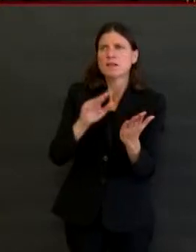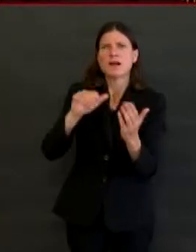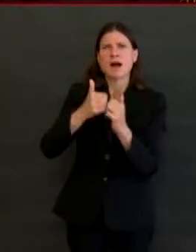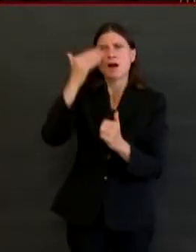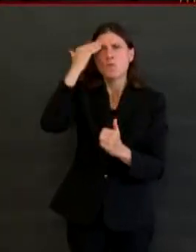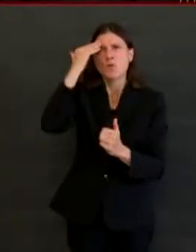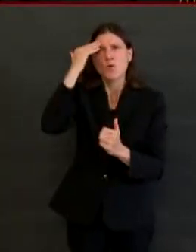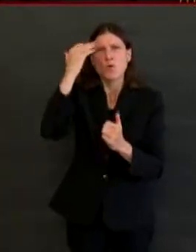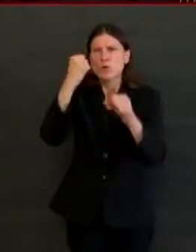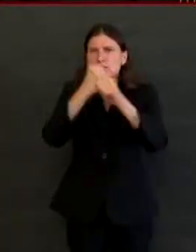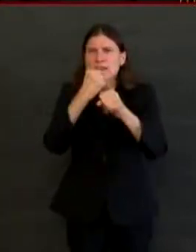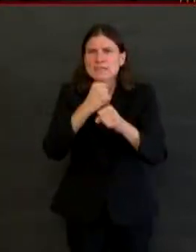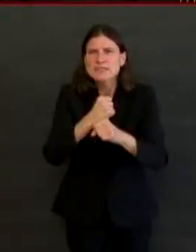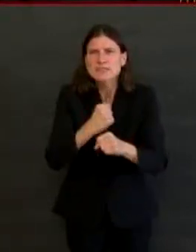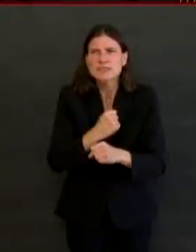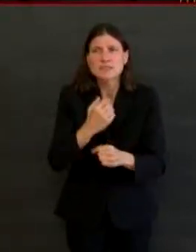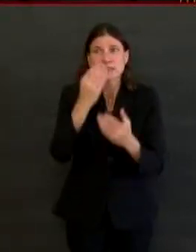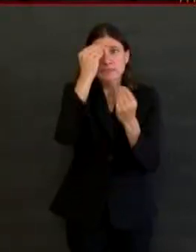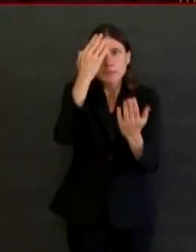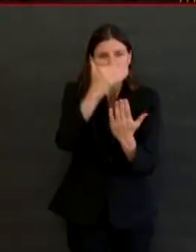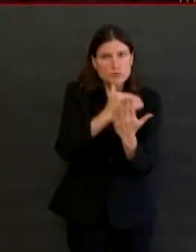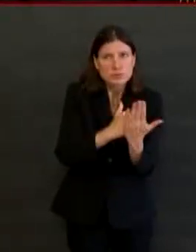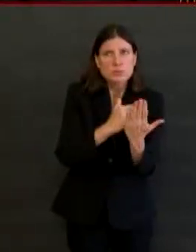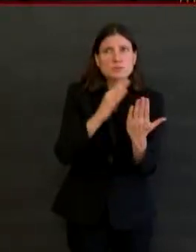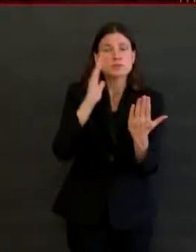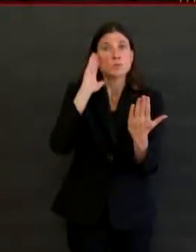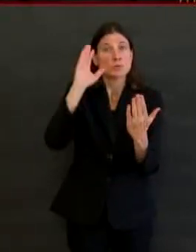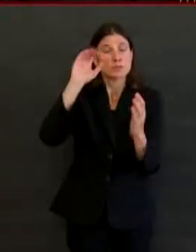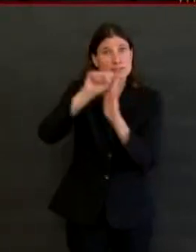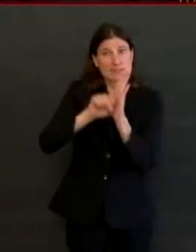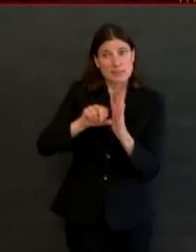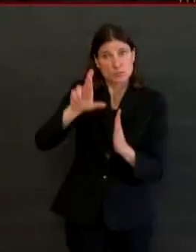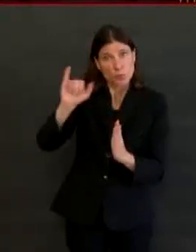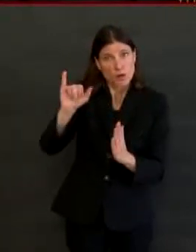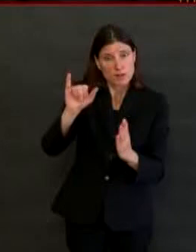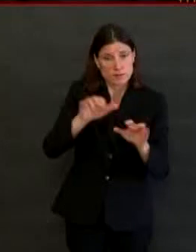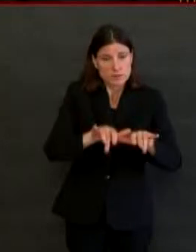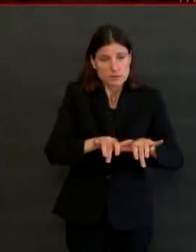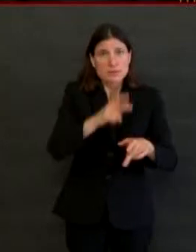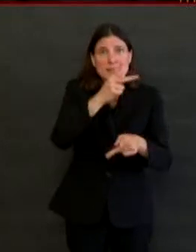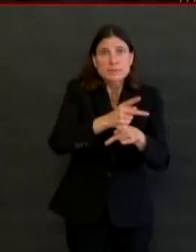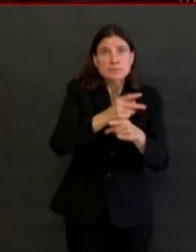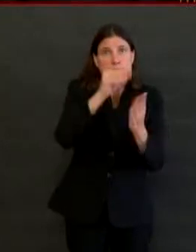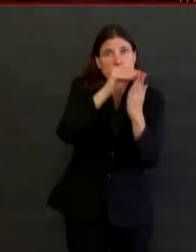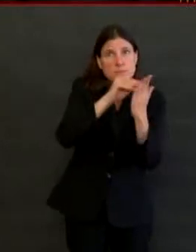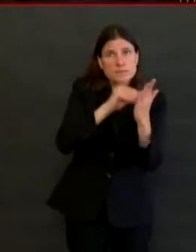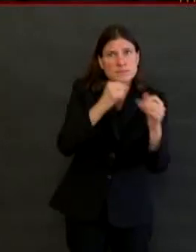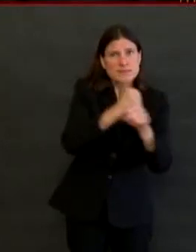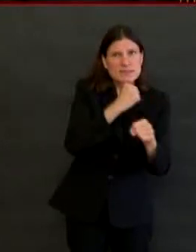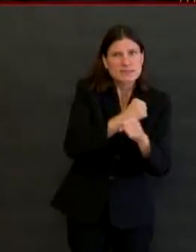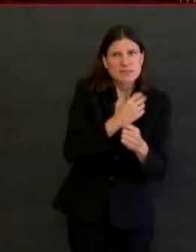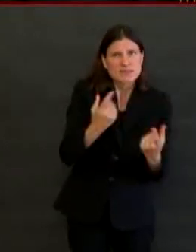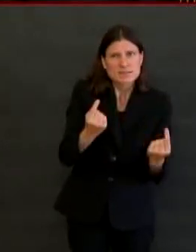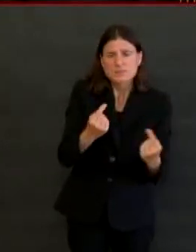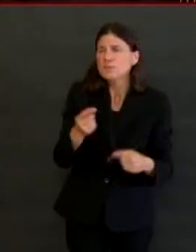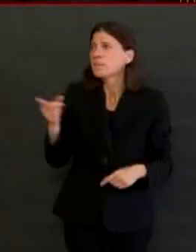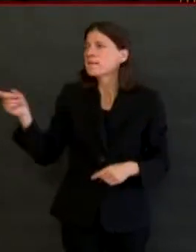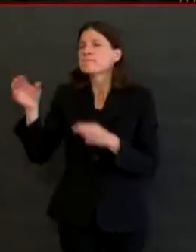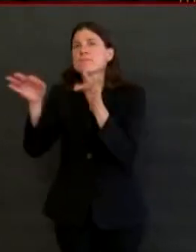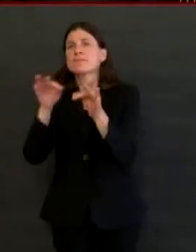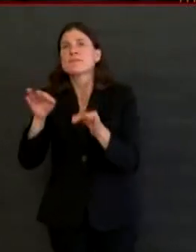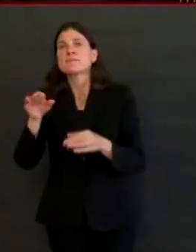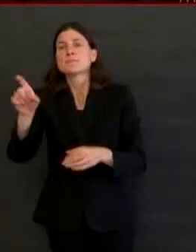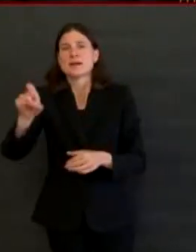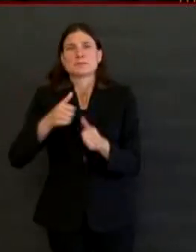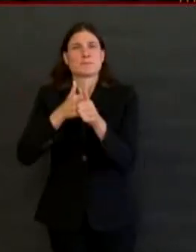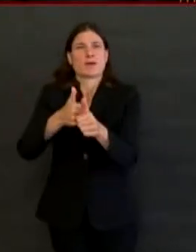contact tracing and we identify a case that is called protected health information, so it is covered by HIPAA. So the information